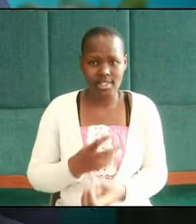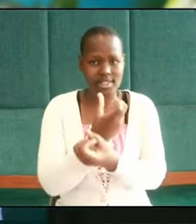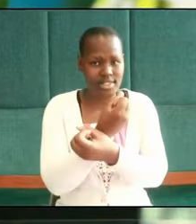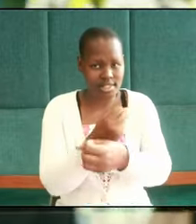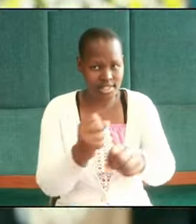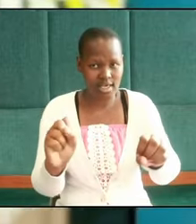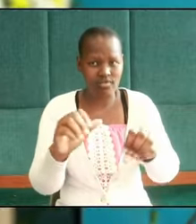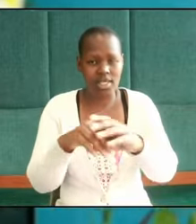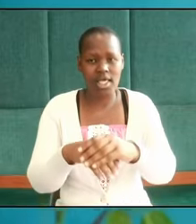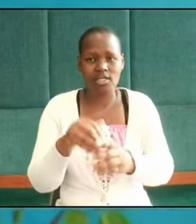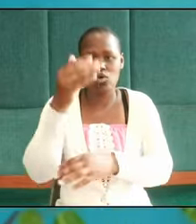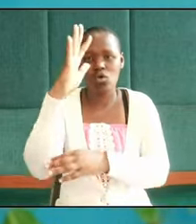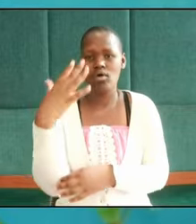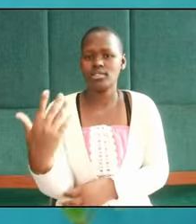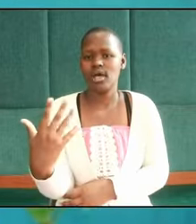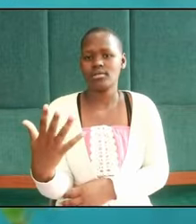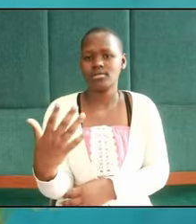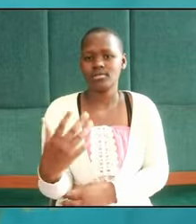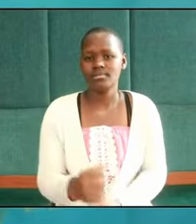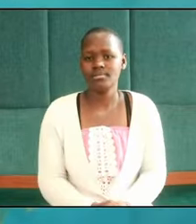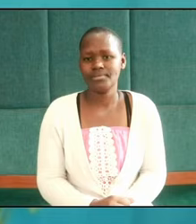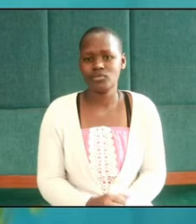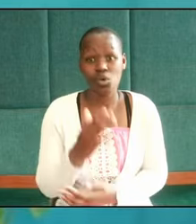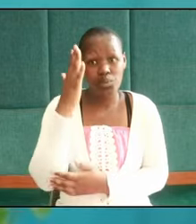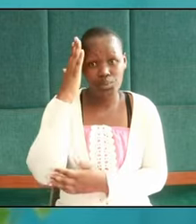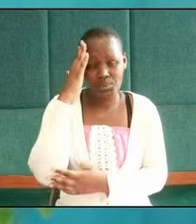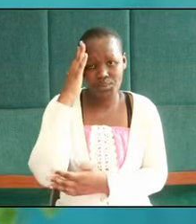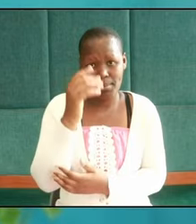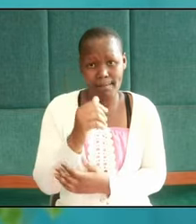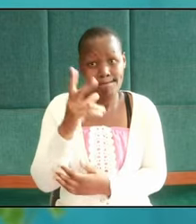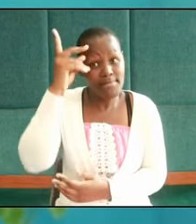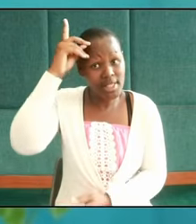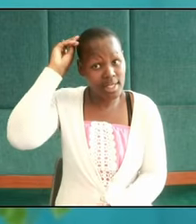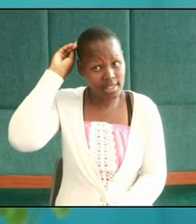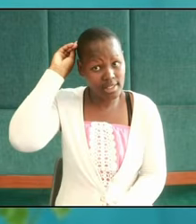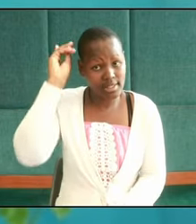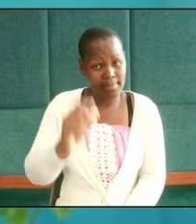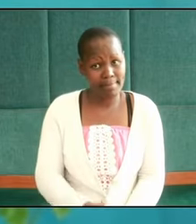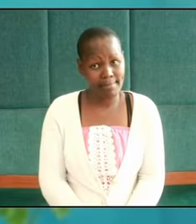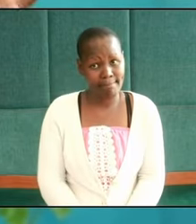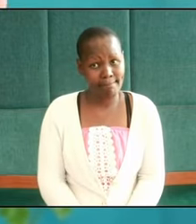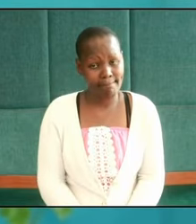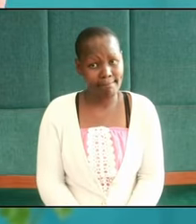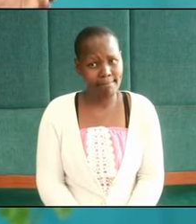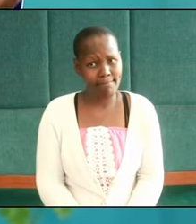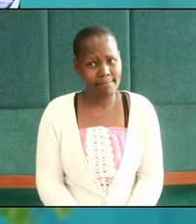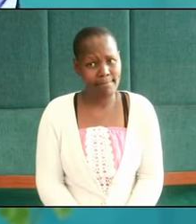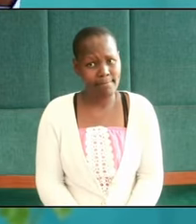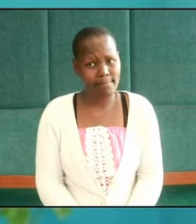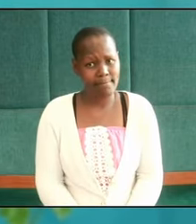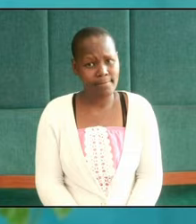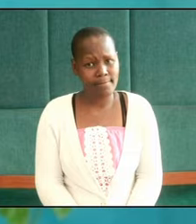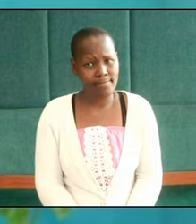in God's hands you know Daniel in this hostile